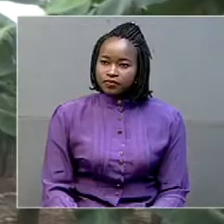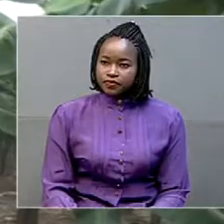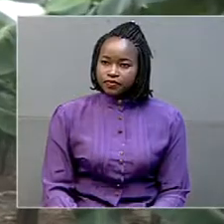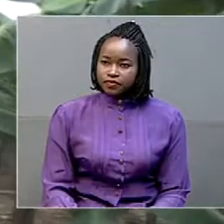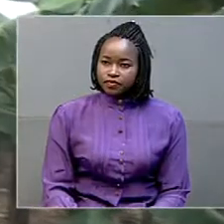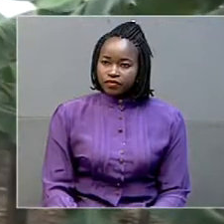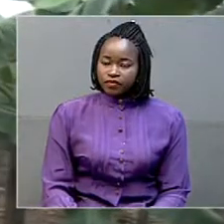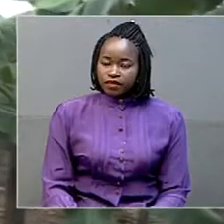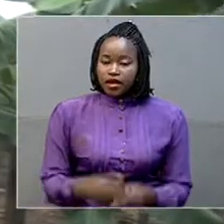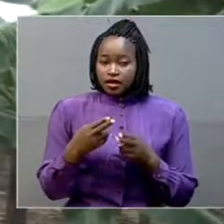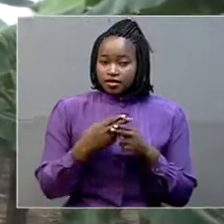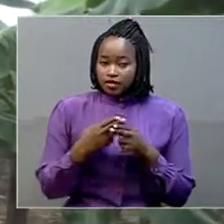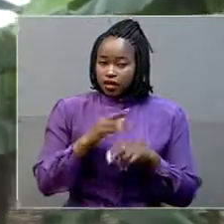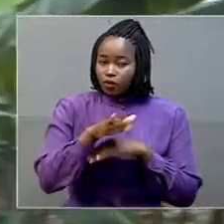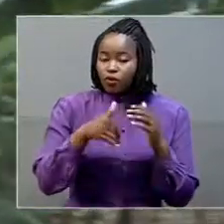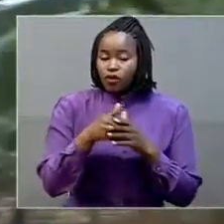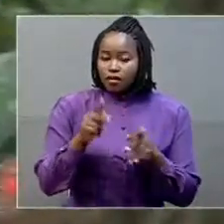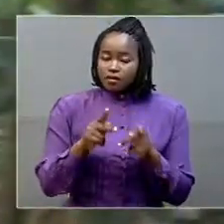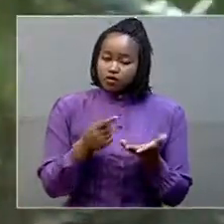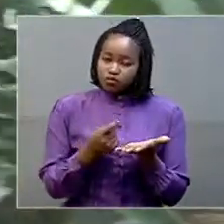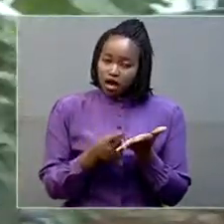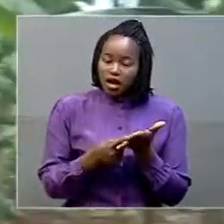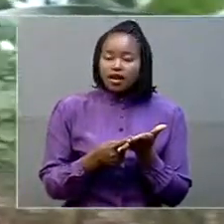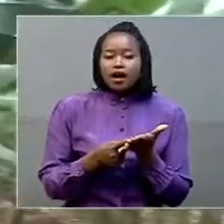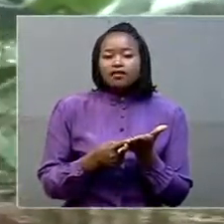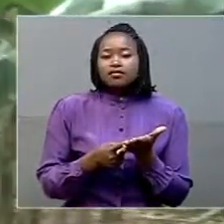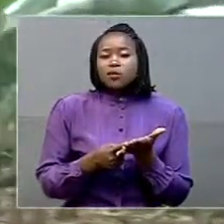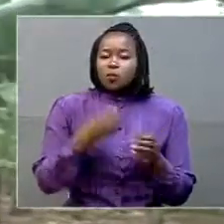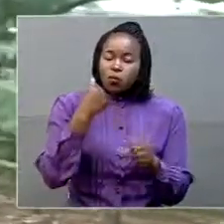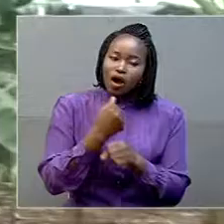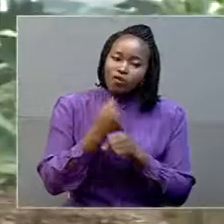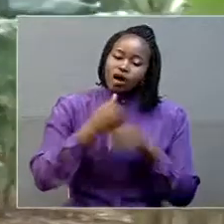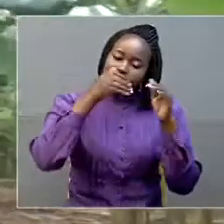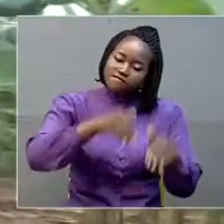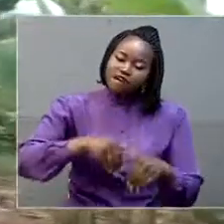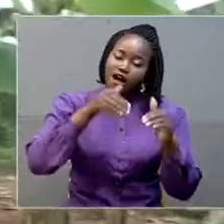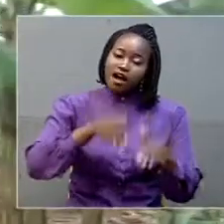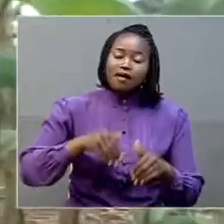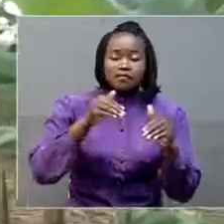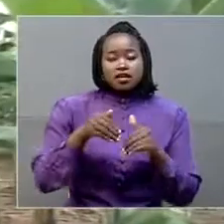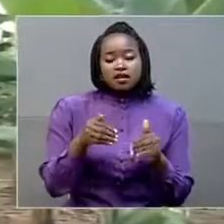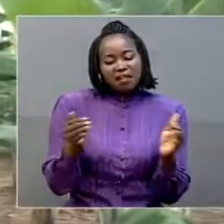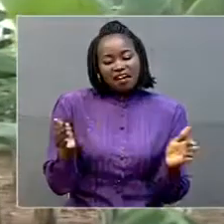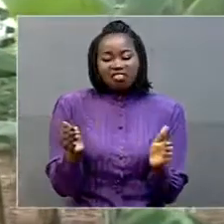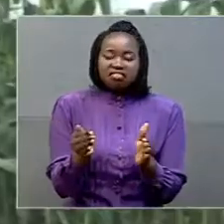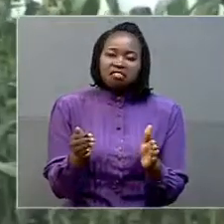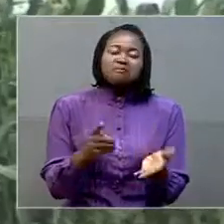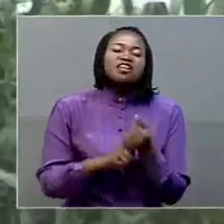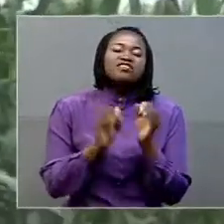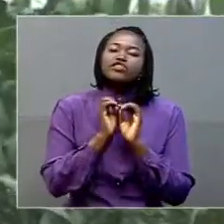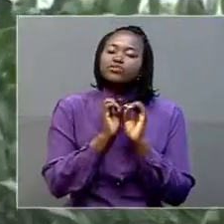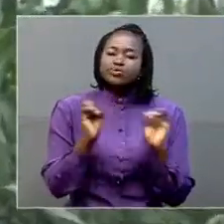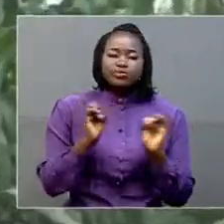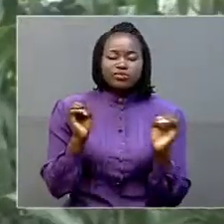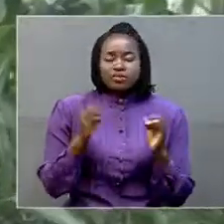Almost all Ugandan farmers are involved in subsistence farming, a factor that has made them not benefit from its full